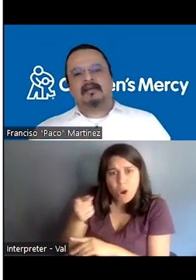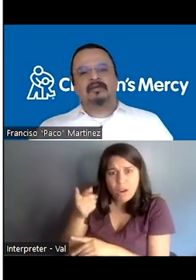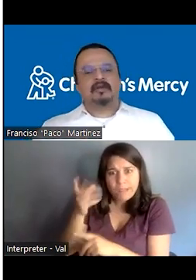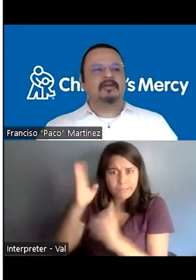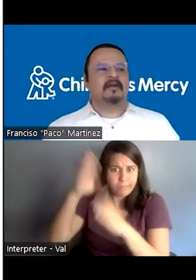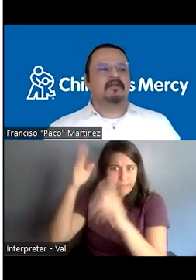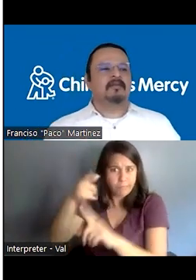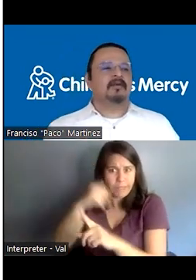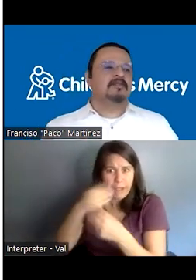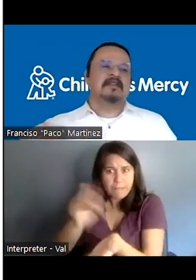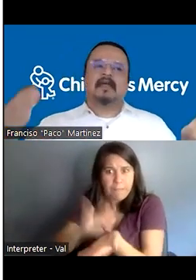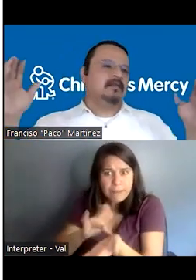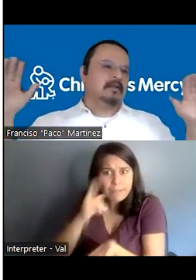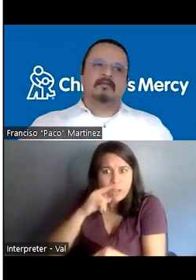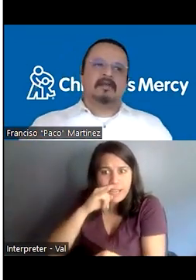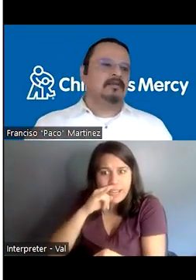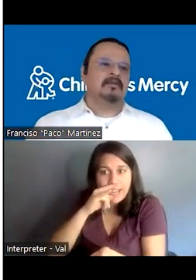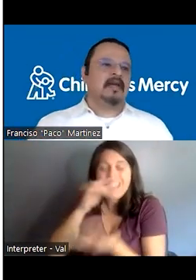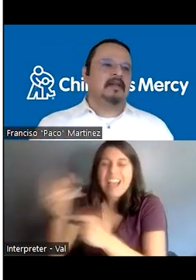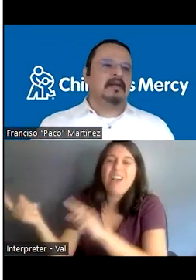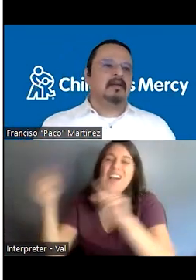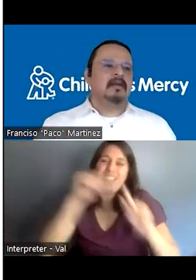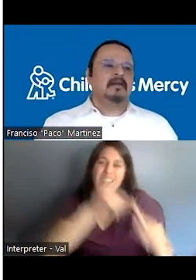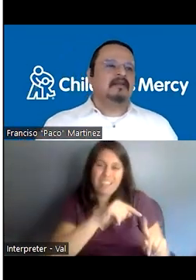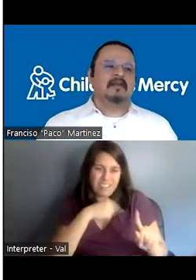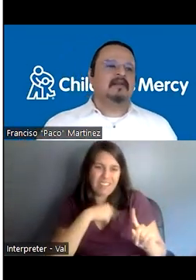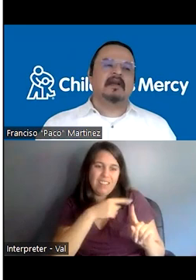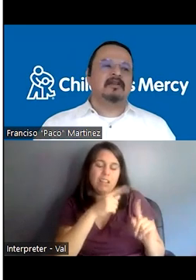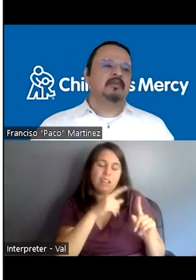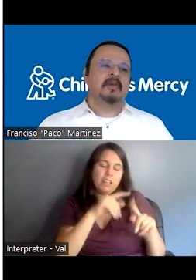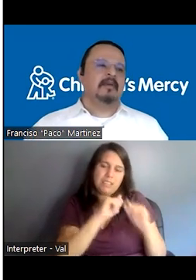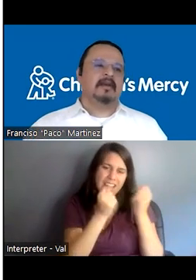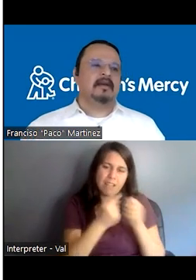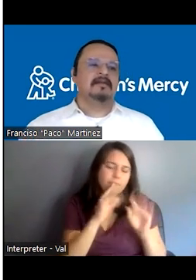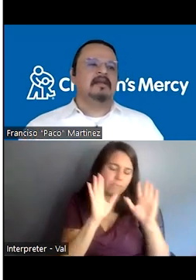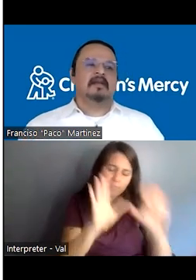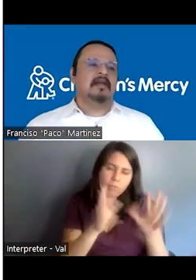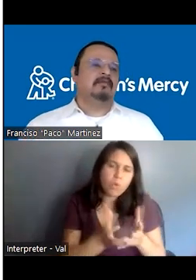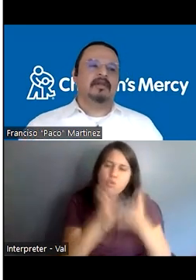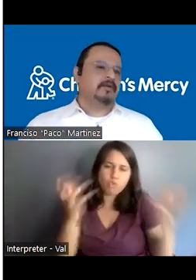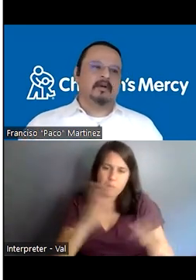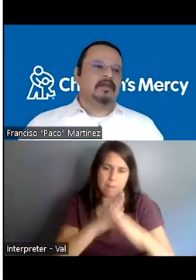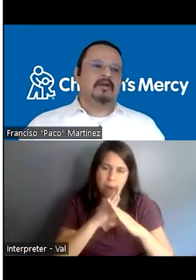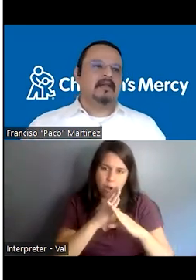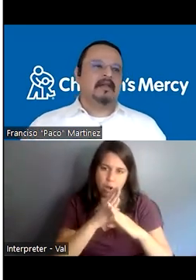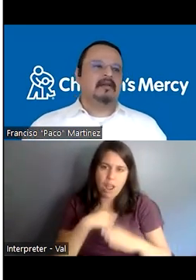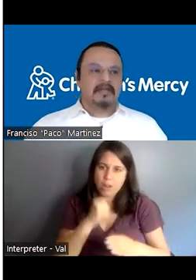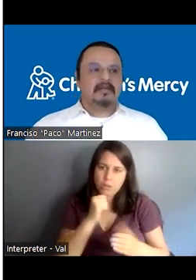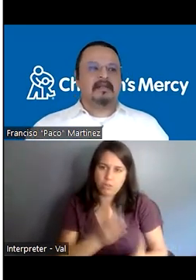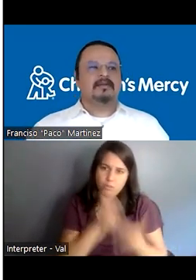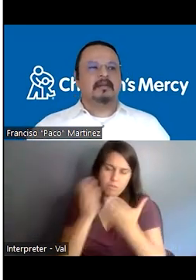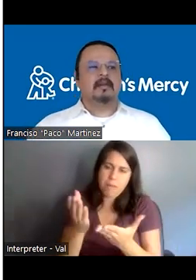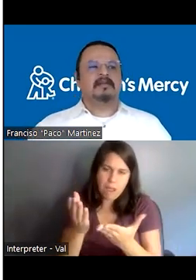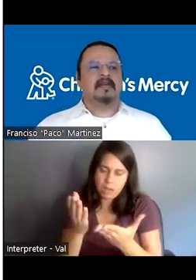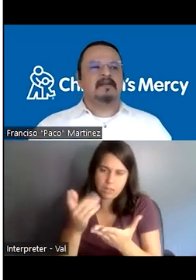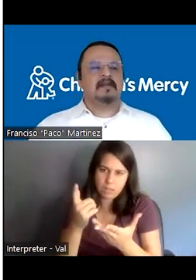back to talk to the rest of the group, she said, I don't think we need to hotline. This is, there are too many barriers and I would not recommend to hotline. And we